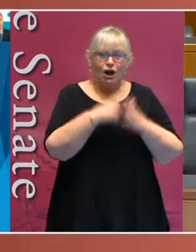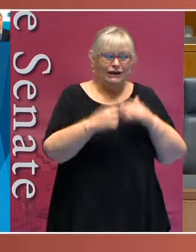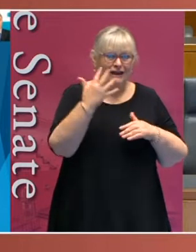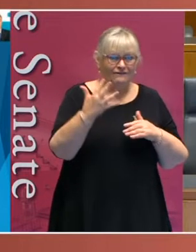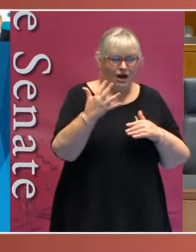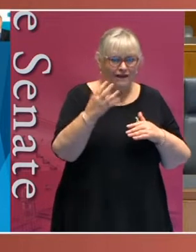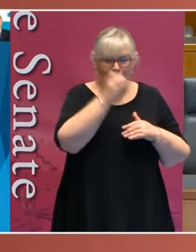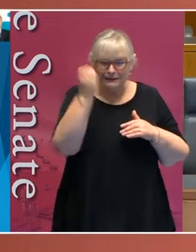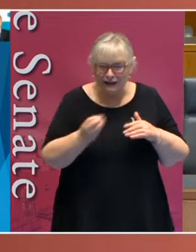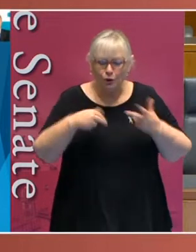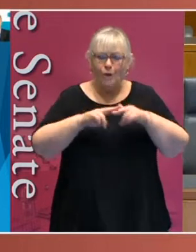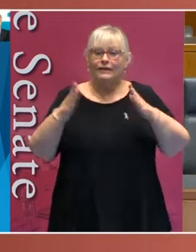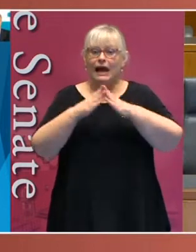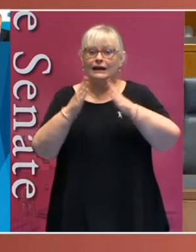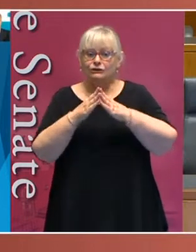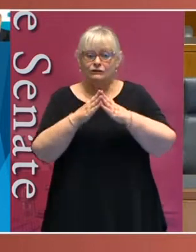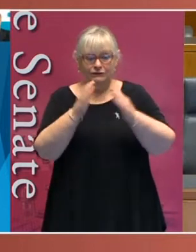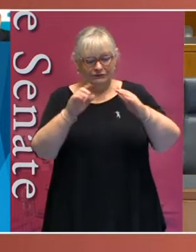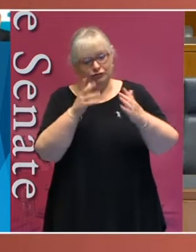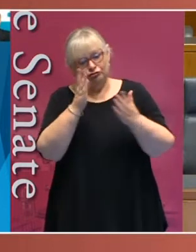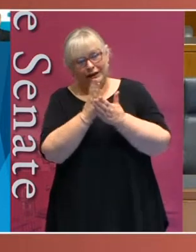housing stock is accessible.